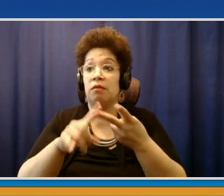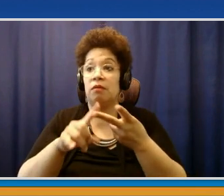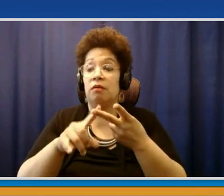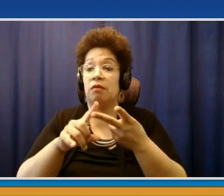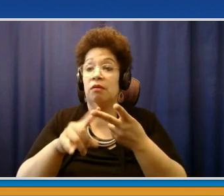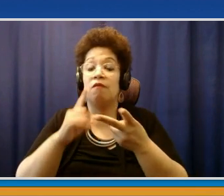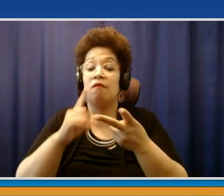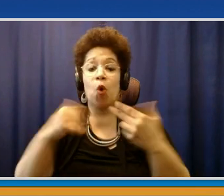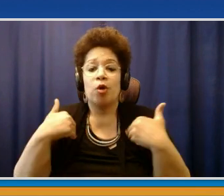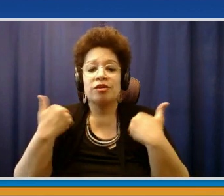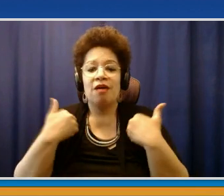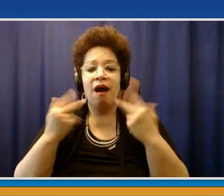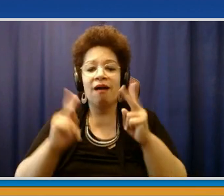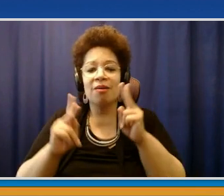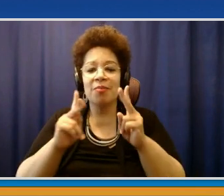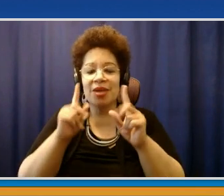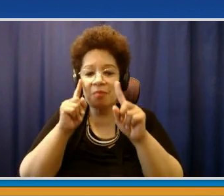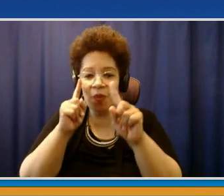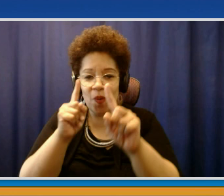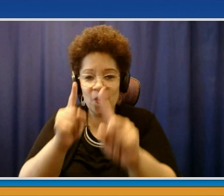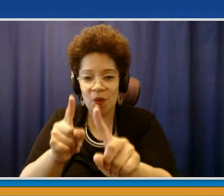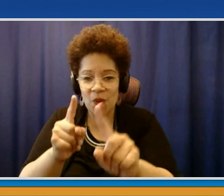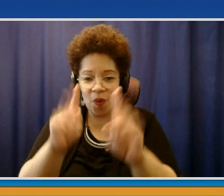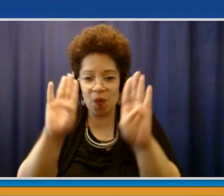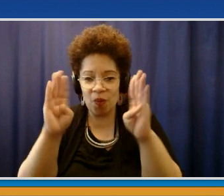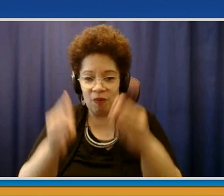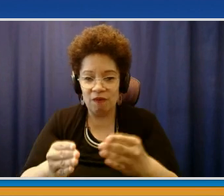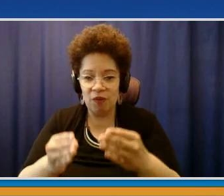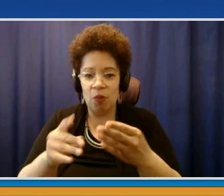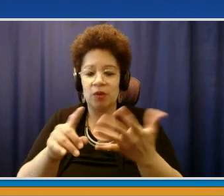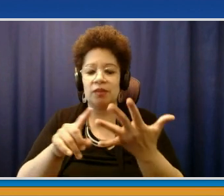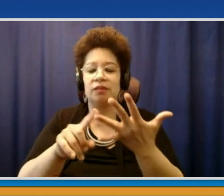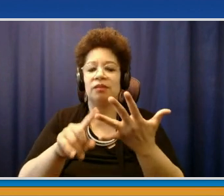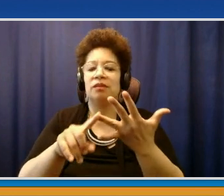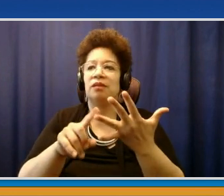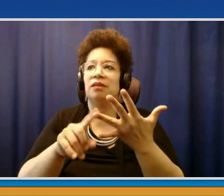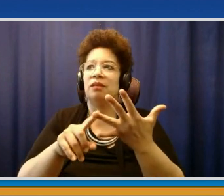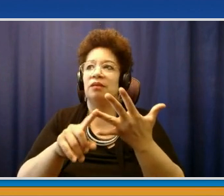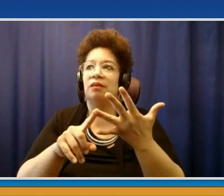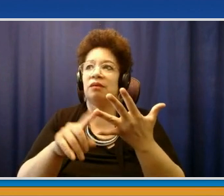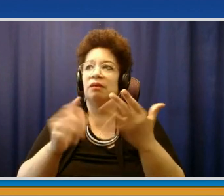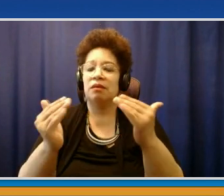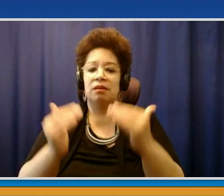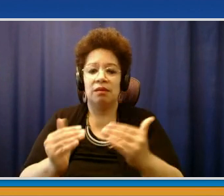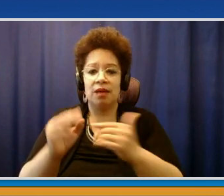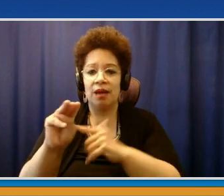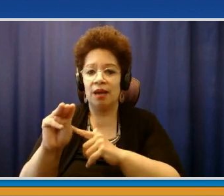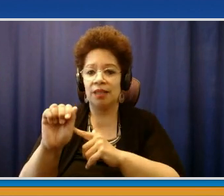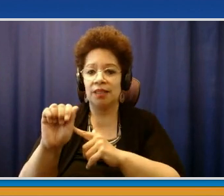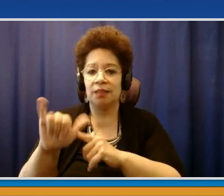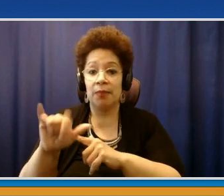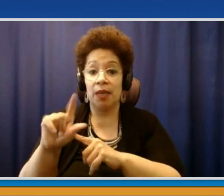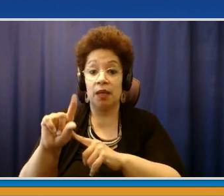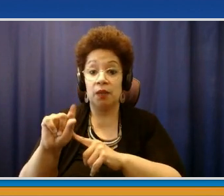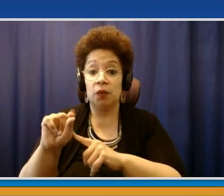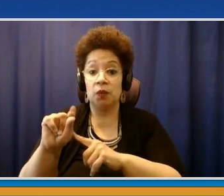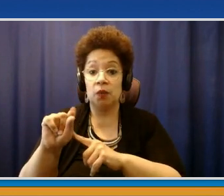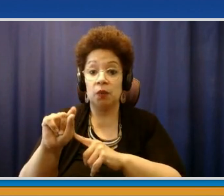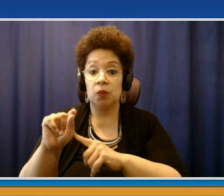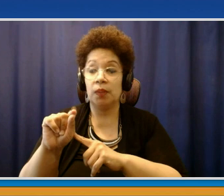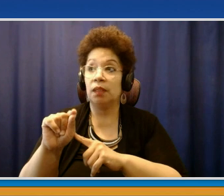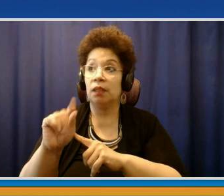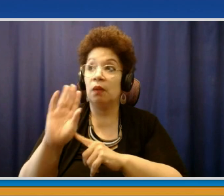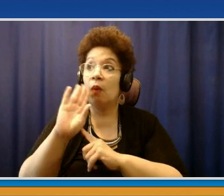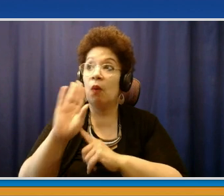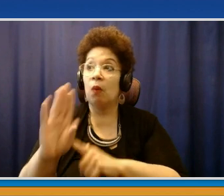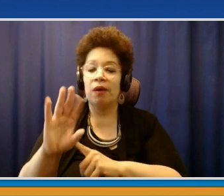20th, we'll be at Fox Lane High School in the large gymnasium. That's in South Bedford Road right off of I-684, exit 4. The